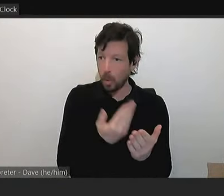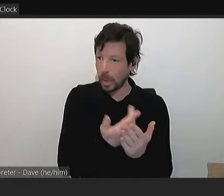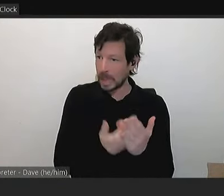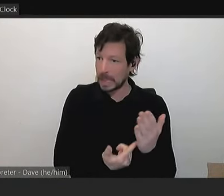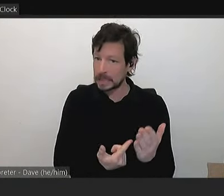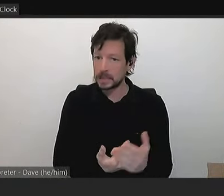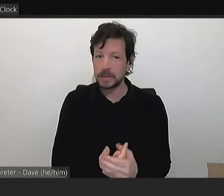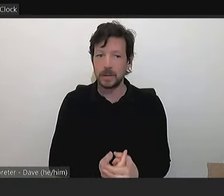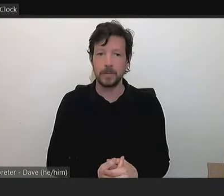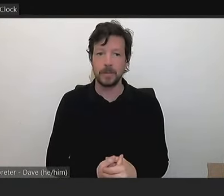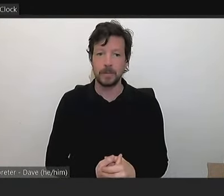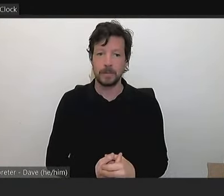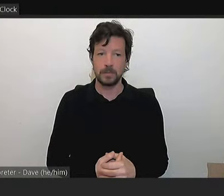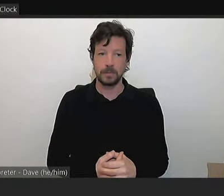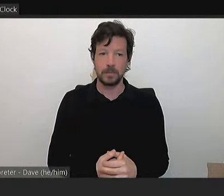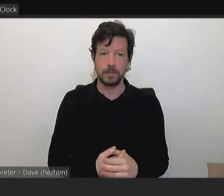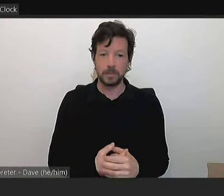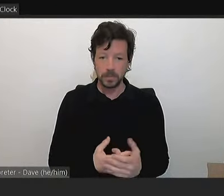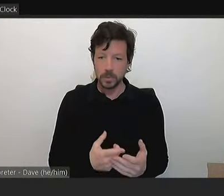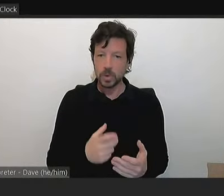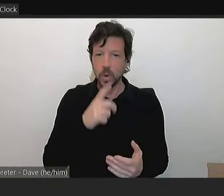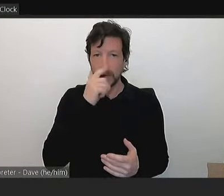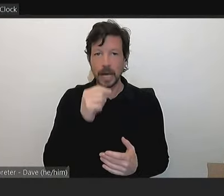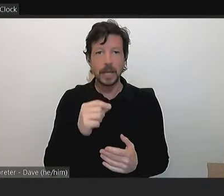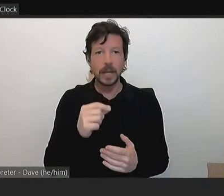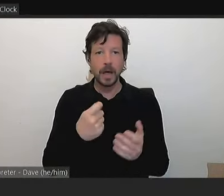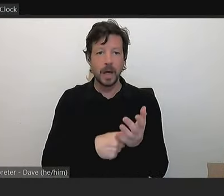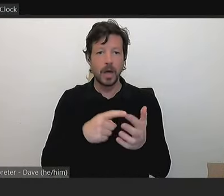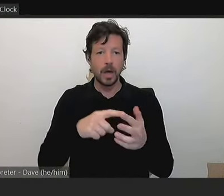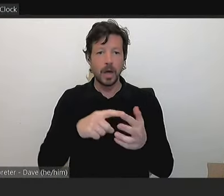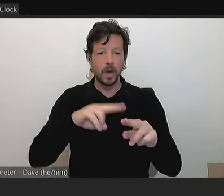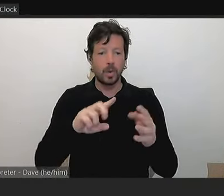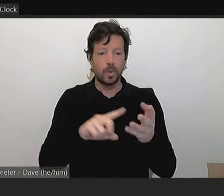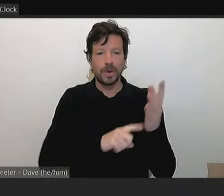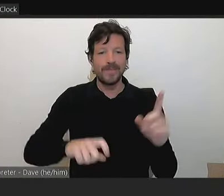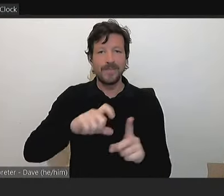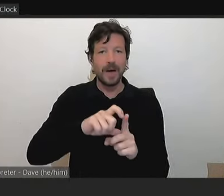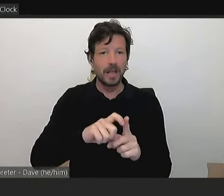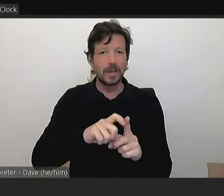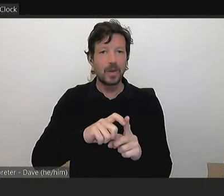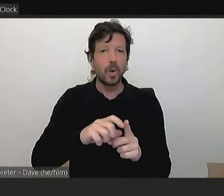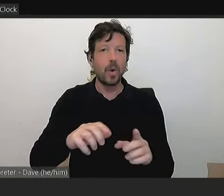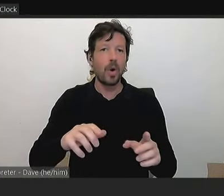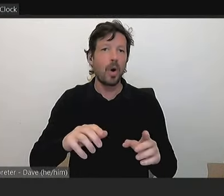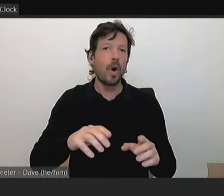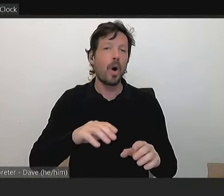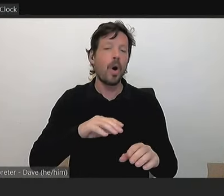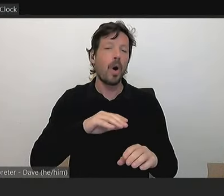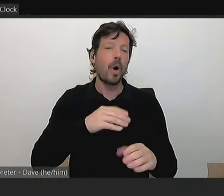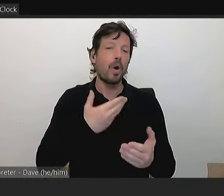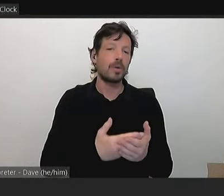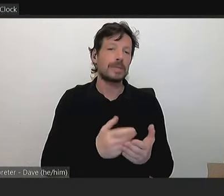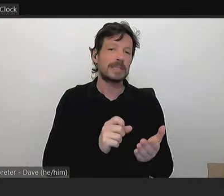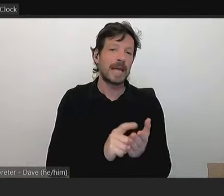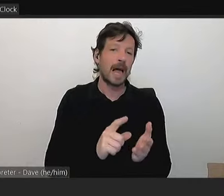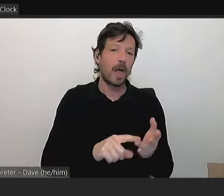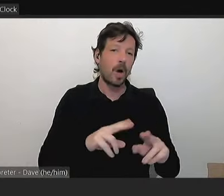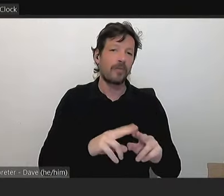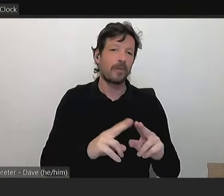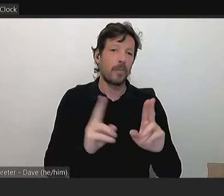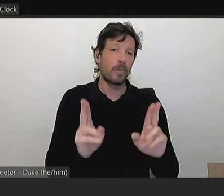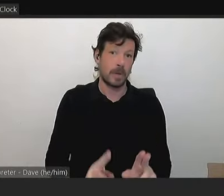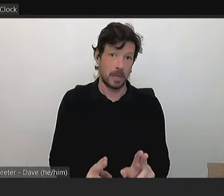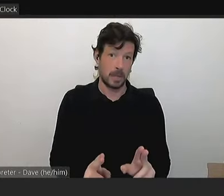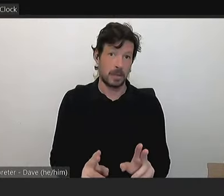Do I get a refund or cover shortfall on sale of property? Is that your question? That's one of them, yeah. Okay.